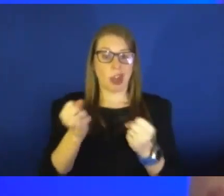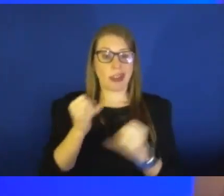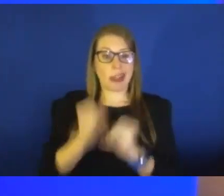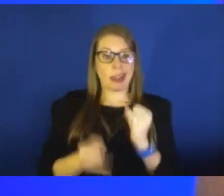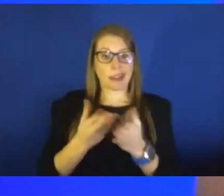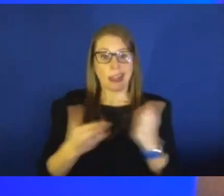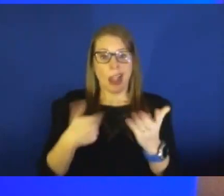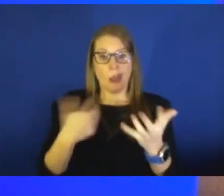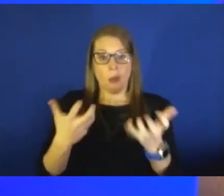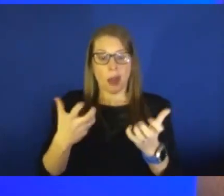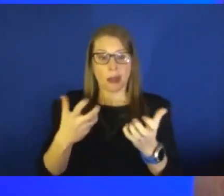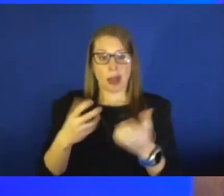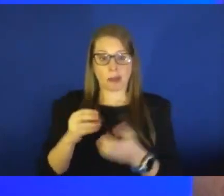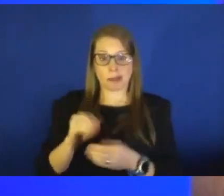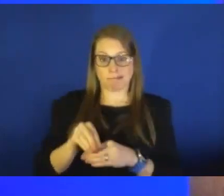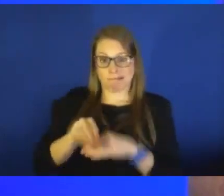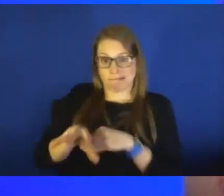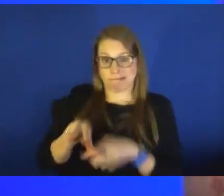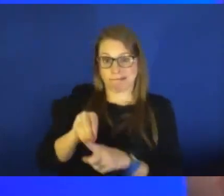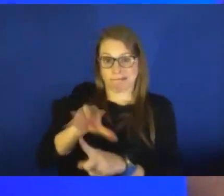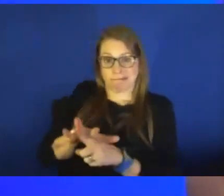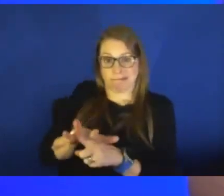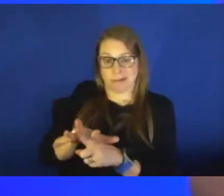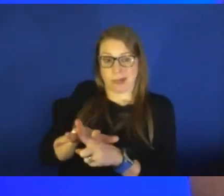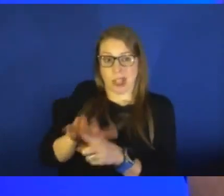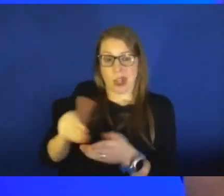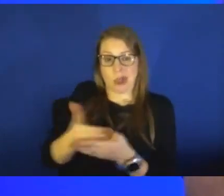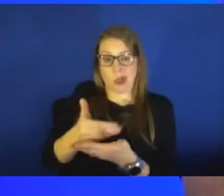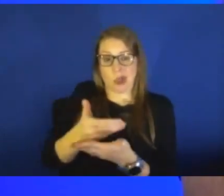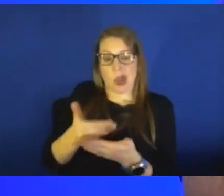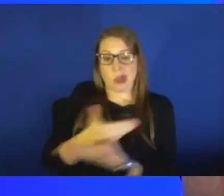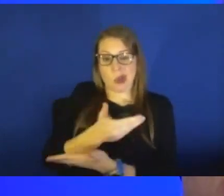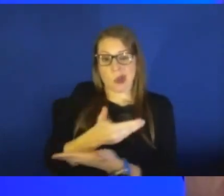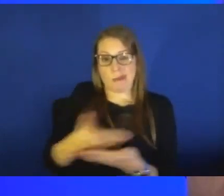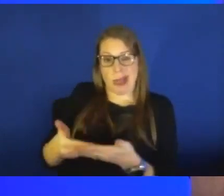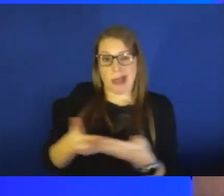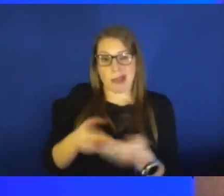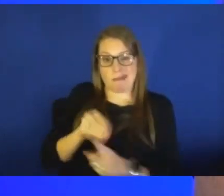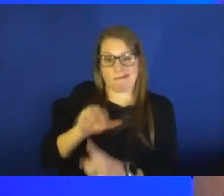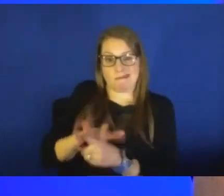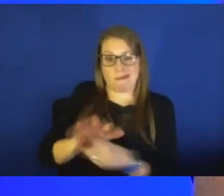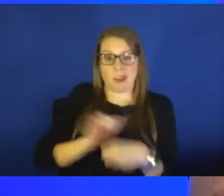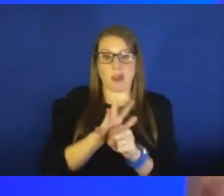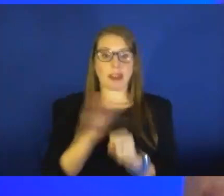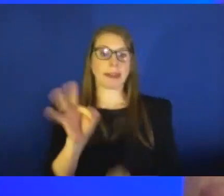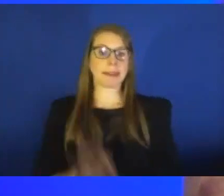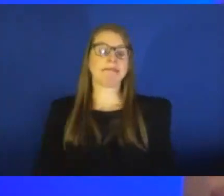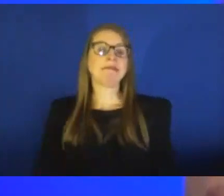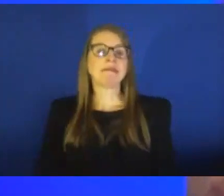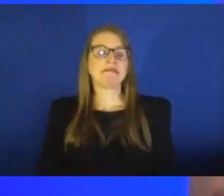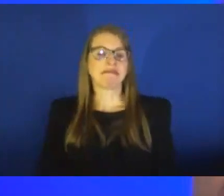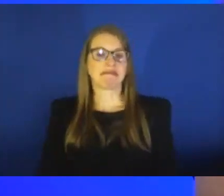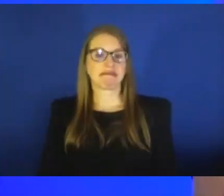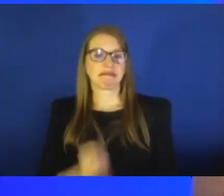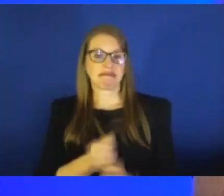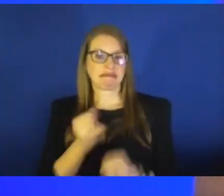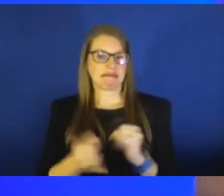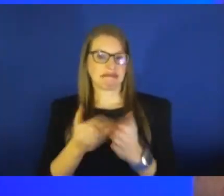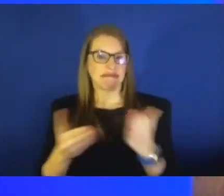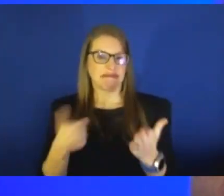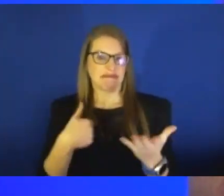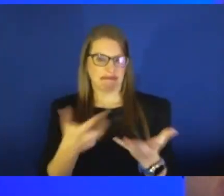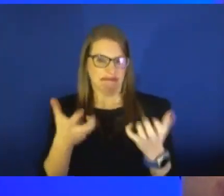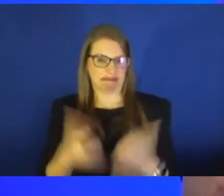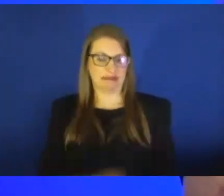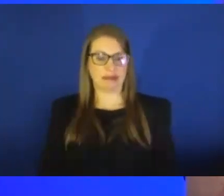give COVID-19 to a newborn. So, anyway, I just wanted to share that. We still have some really easy things that we can do